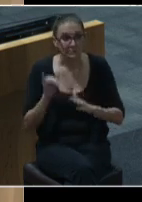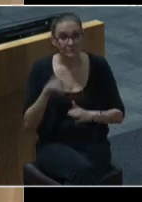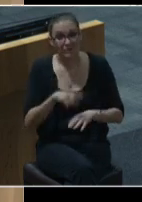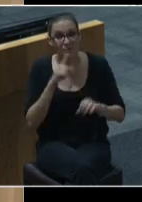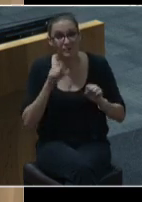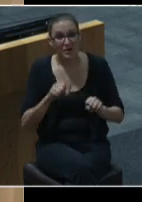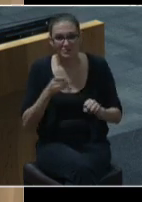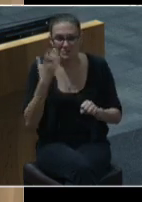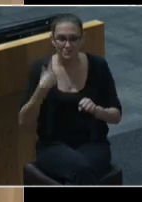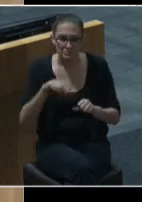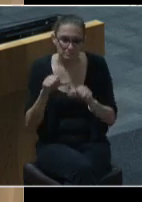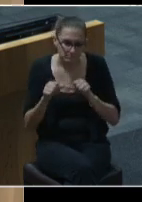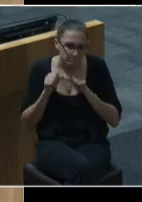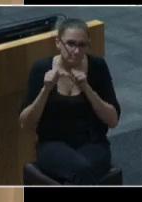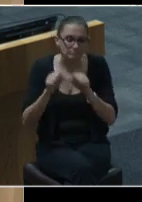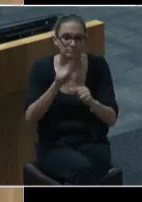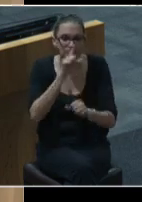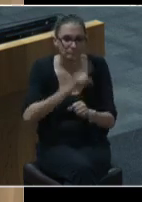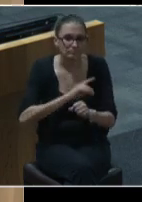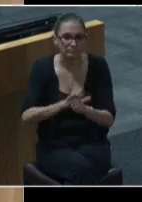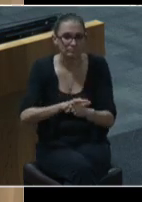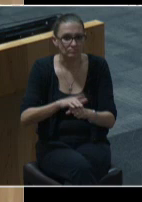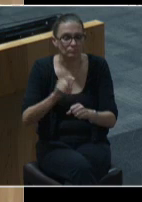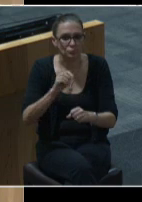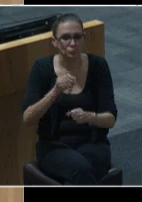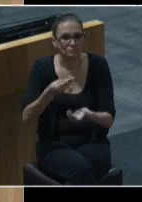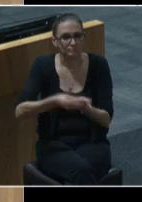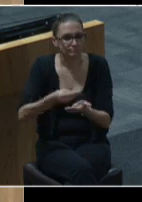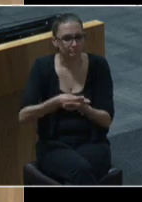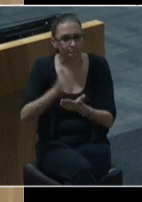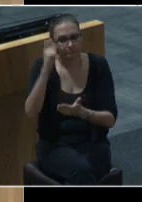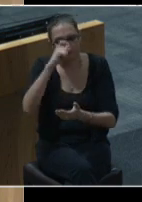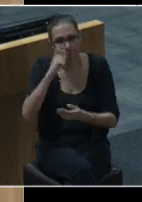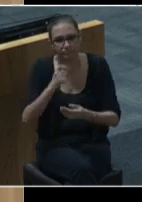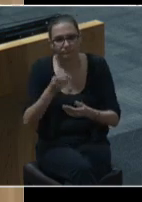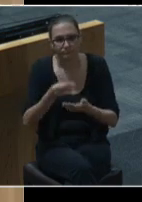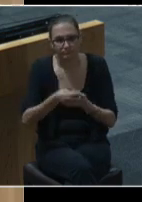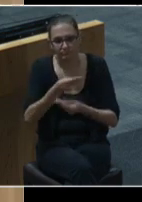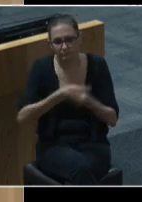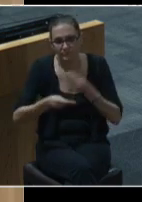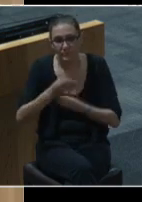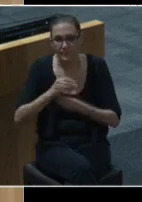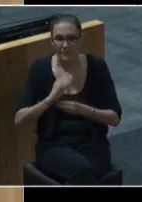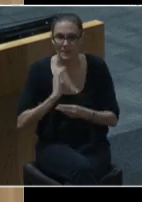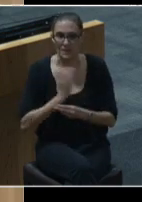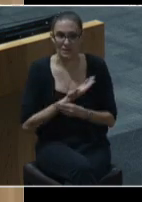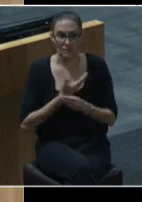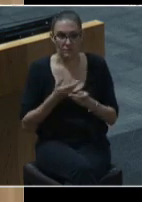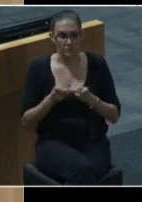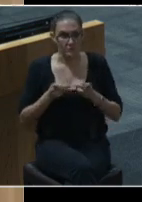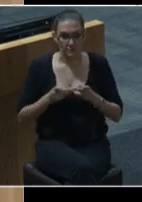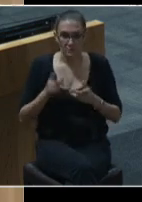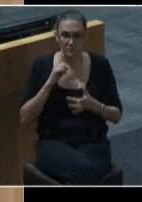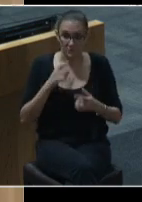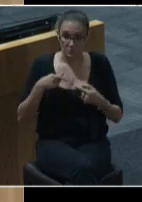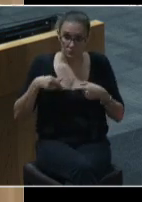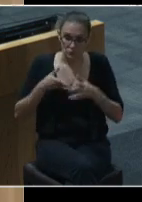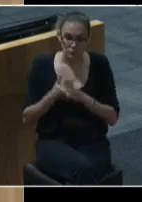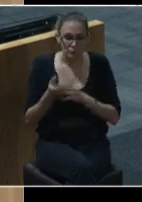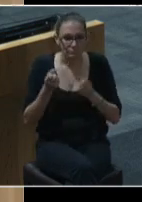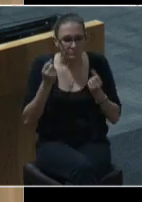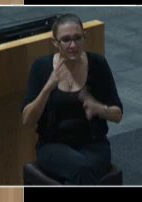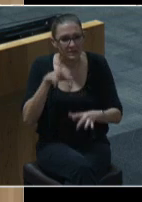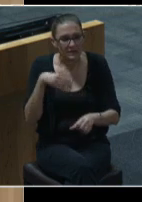a long commitment to prudent fiscal management. Our robust reserve position, accumulated through years of conservative